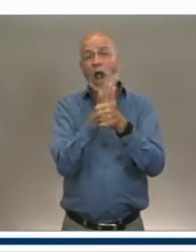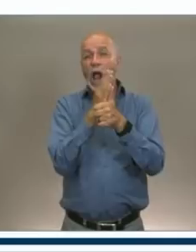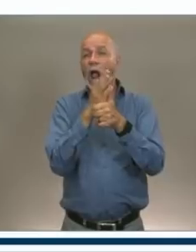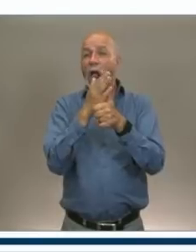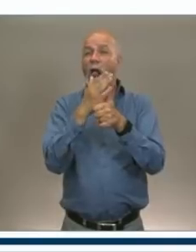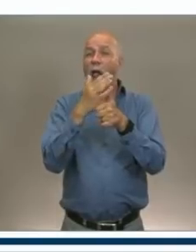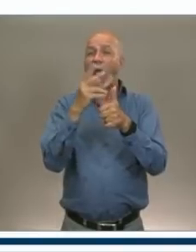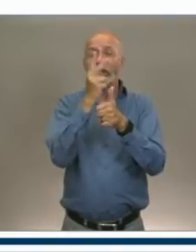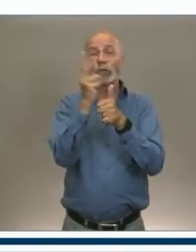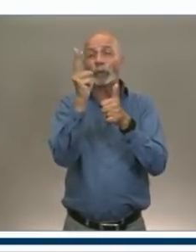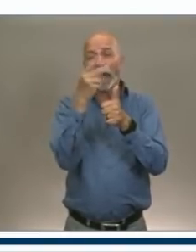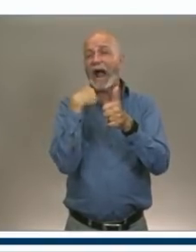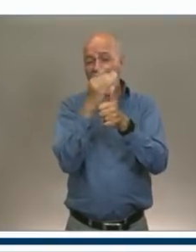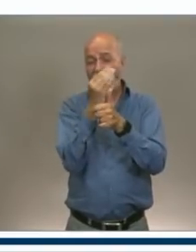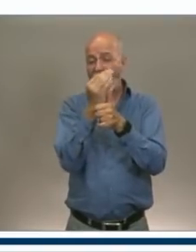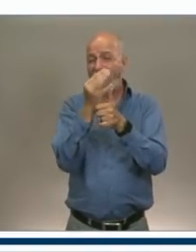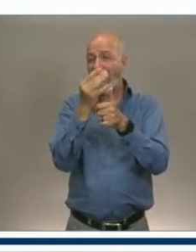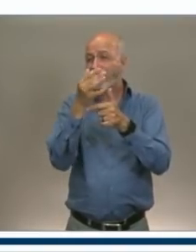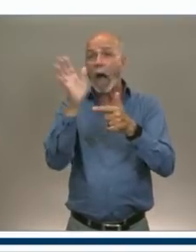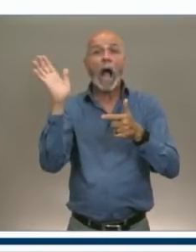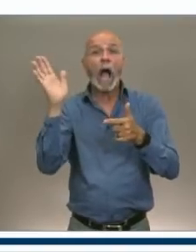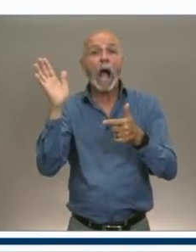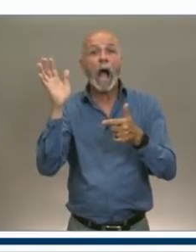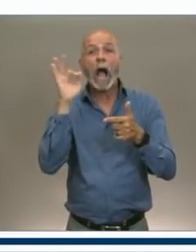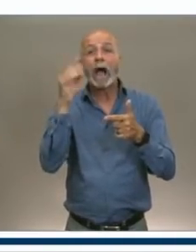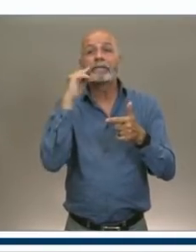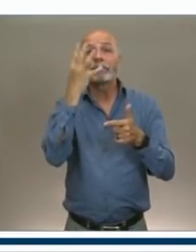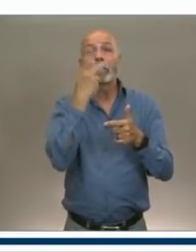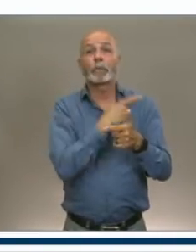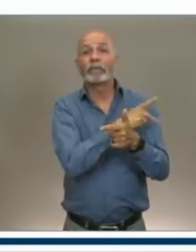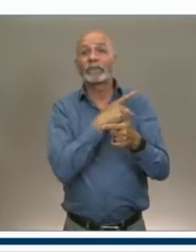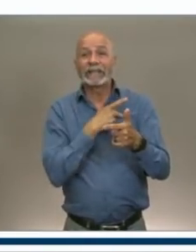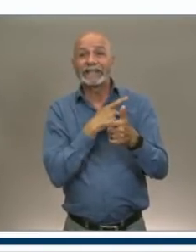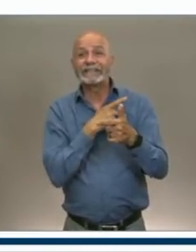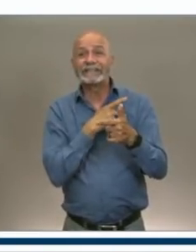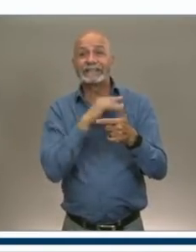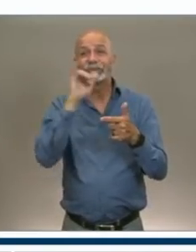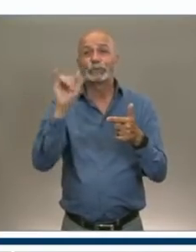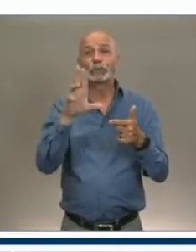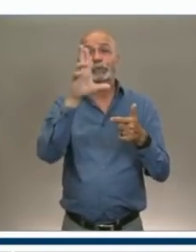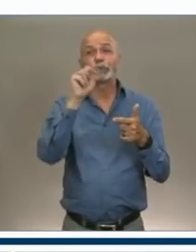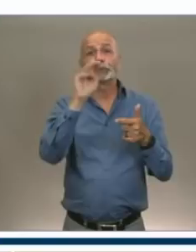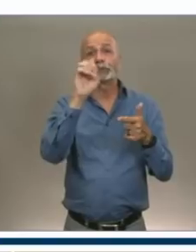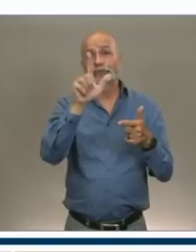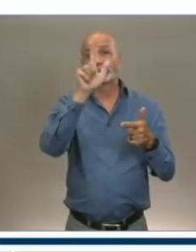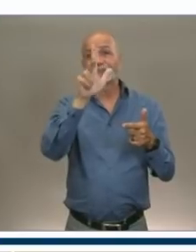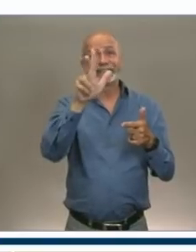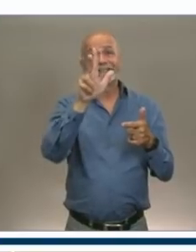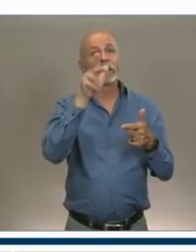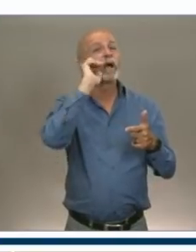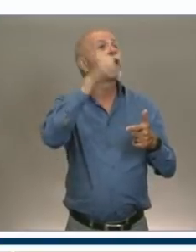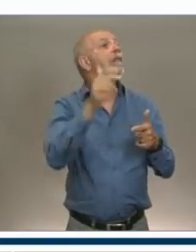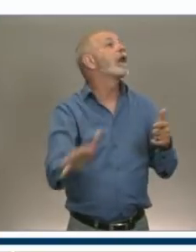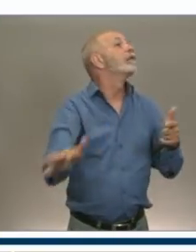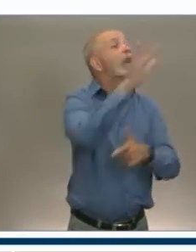have the targeted dates. Atlantic Canada is coming on June 23rd. The rest of Canada on July 14th.